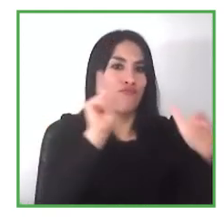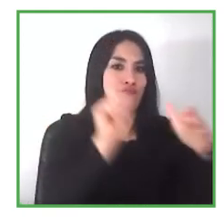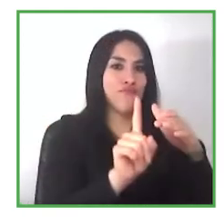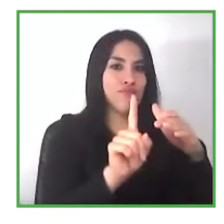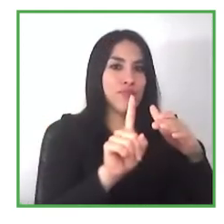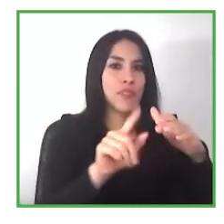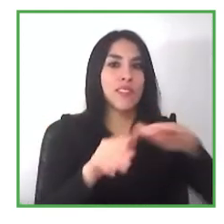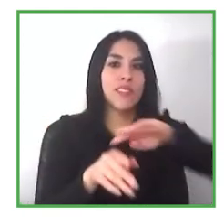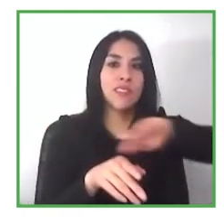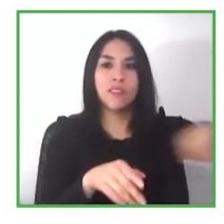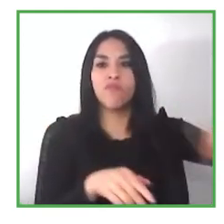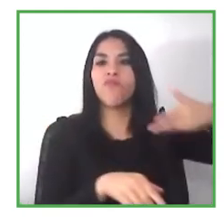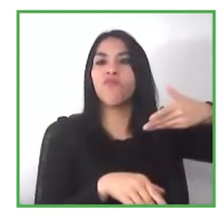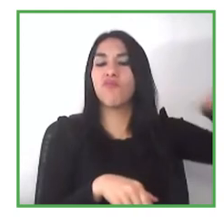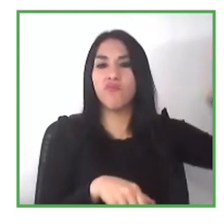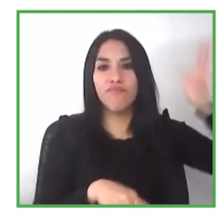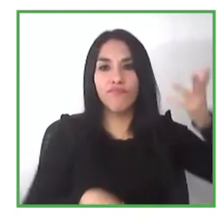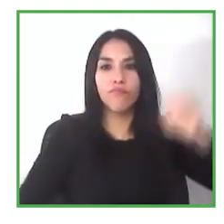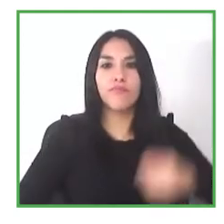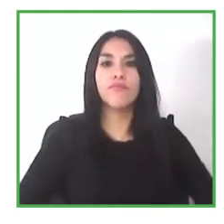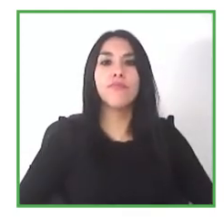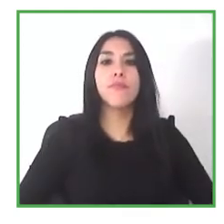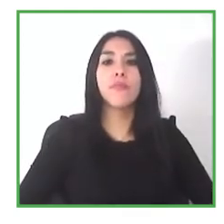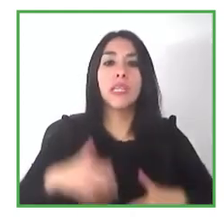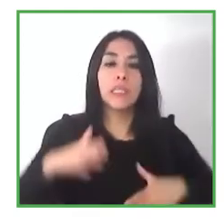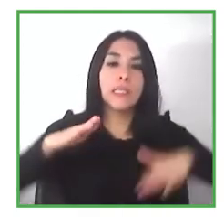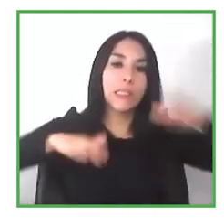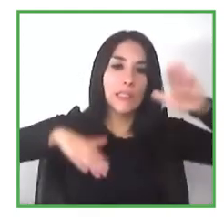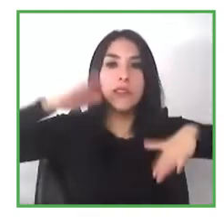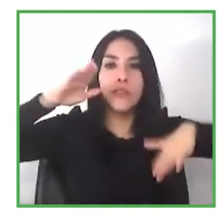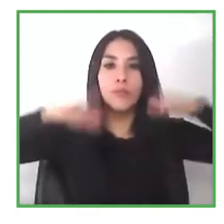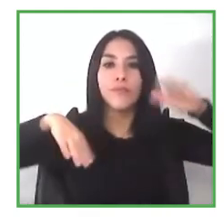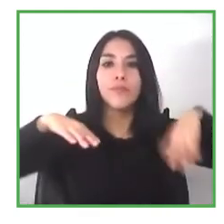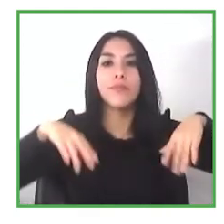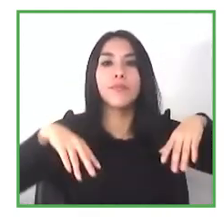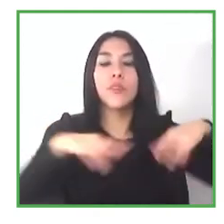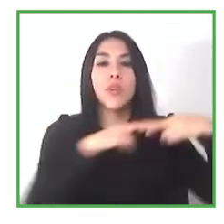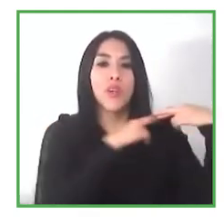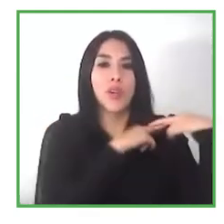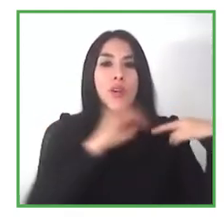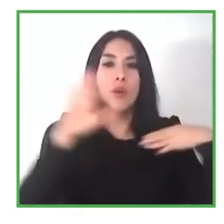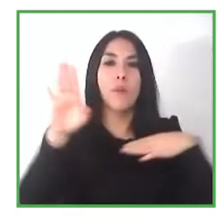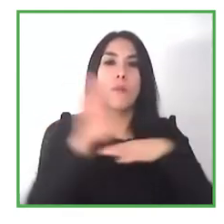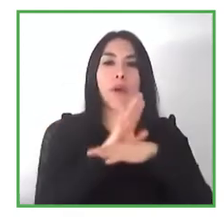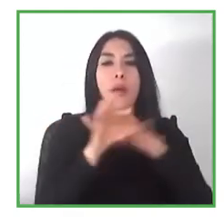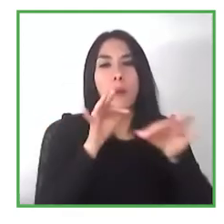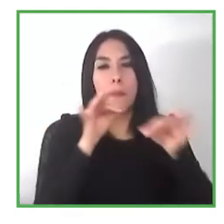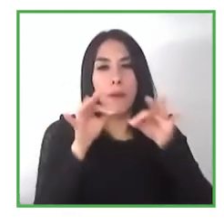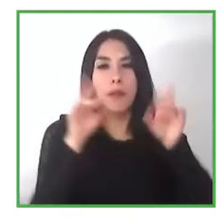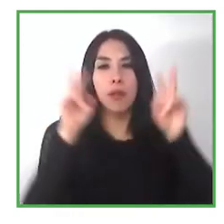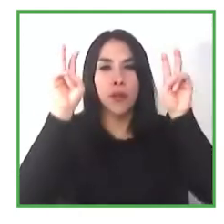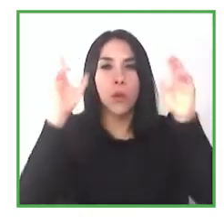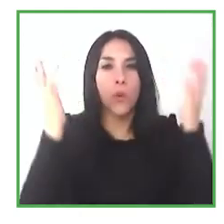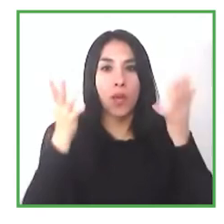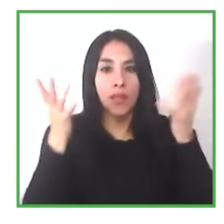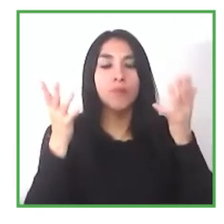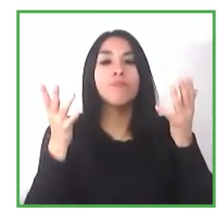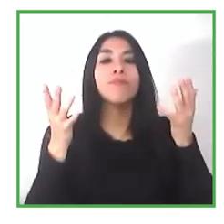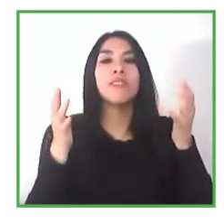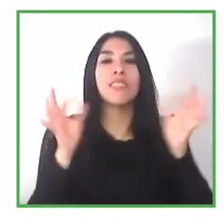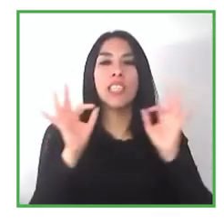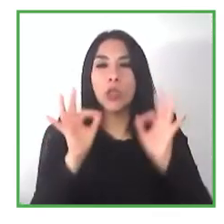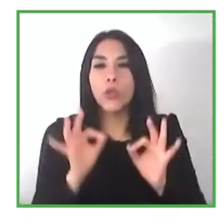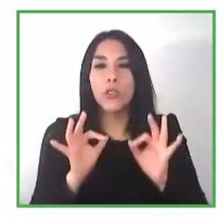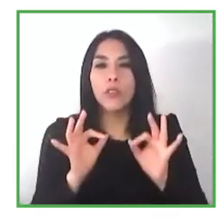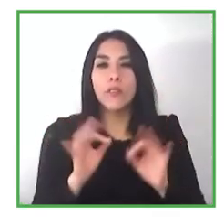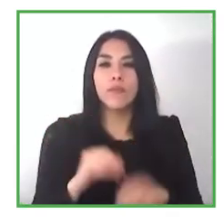it might be very expensive to put in additional accommodations but um you know i find it's true education as